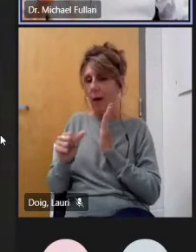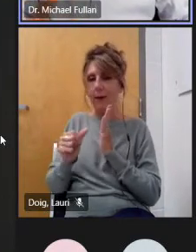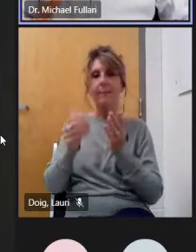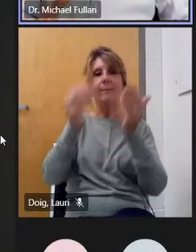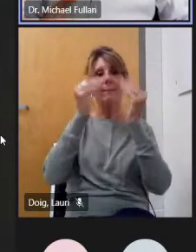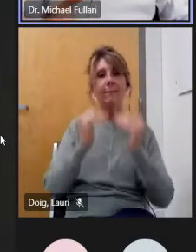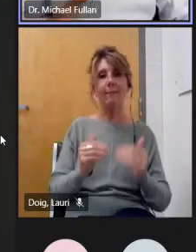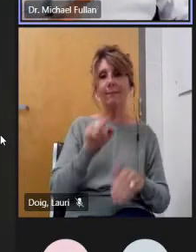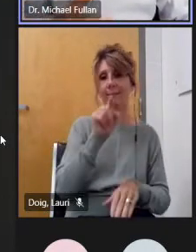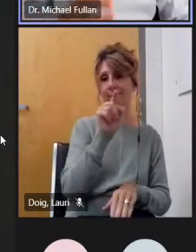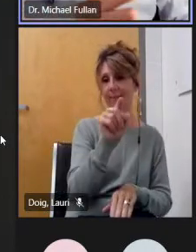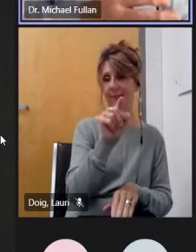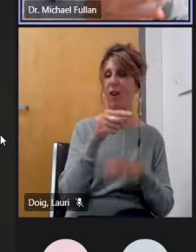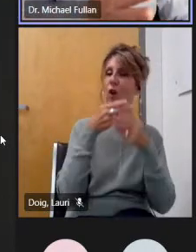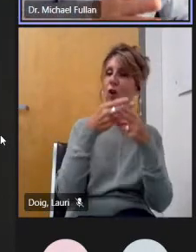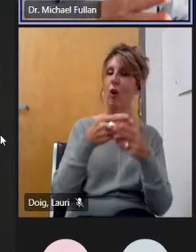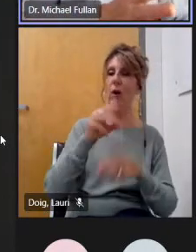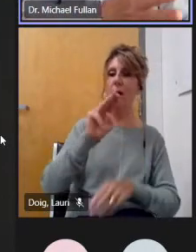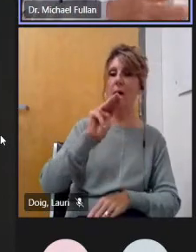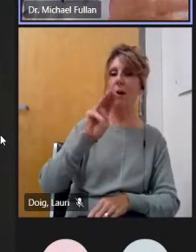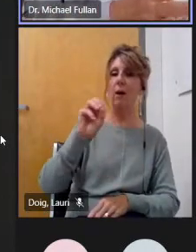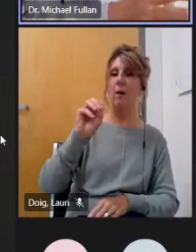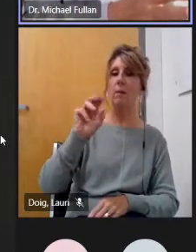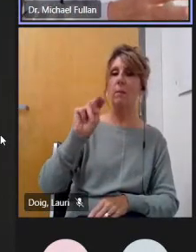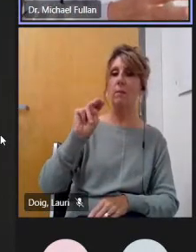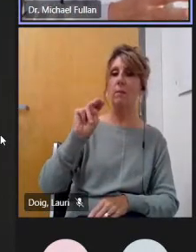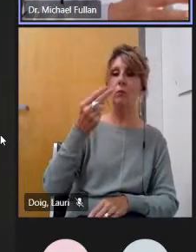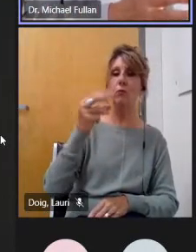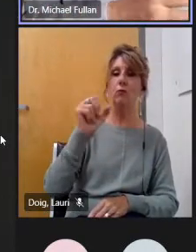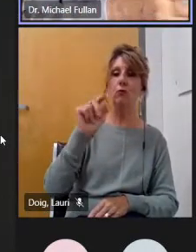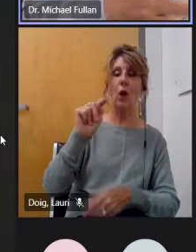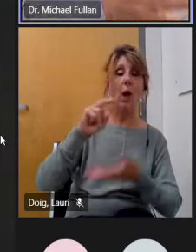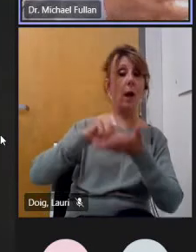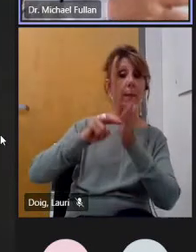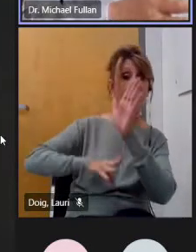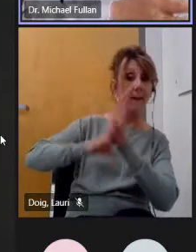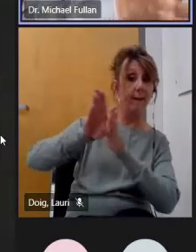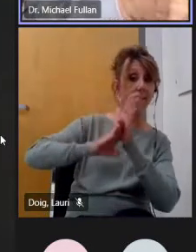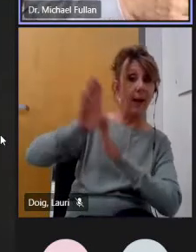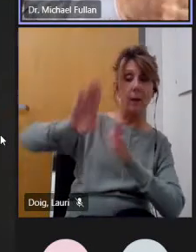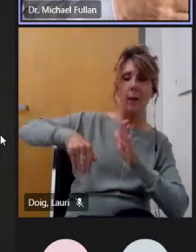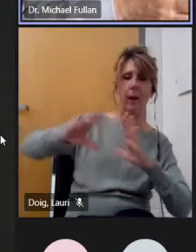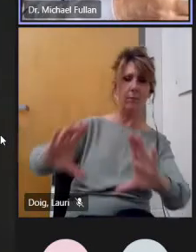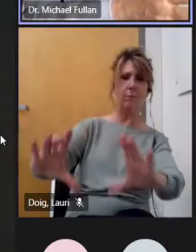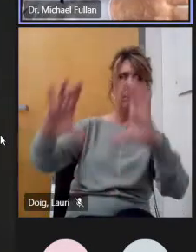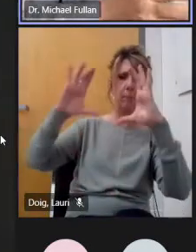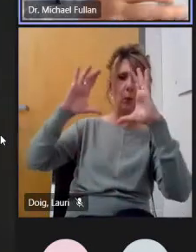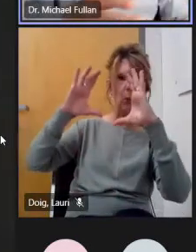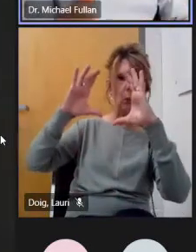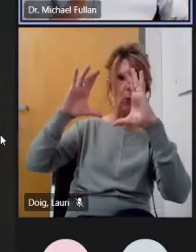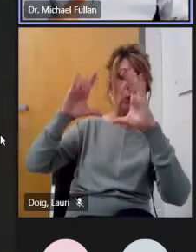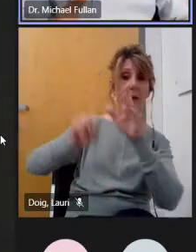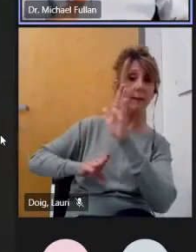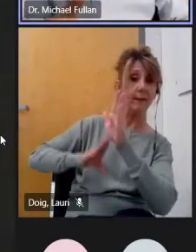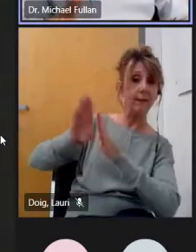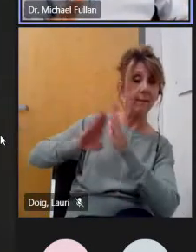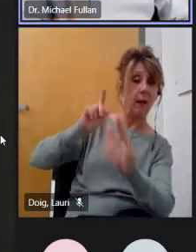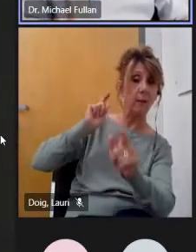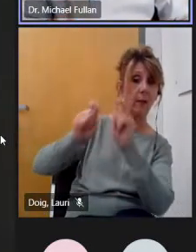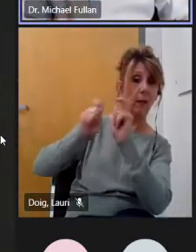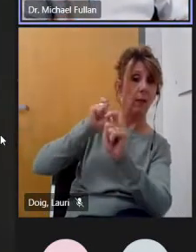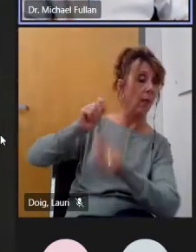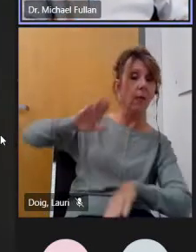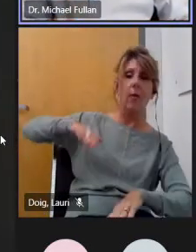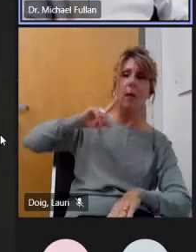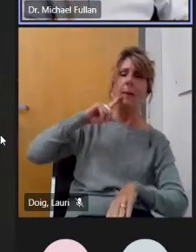moonshot decade that is the place that has not been developing very much for not just ontario but around the world and now is the